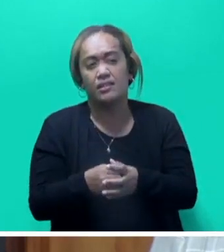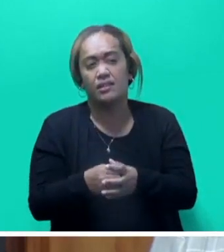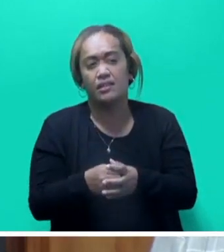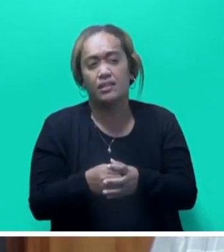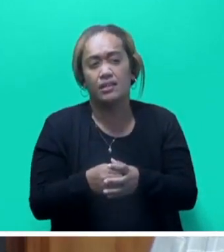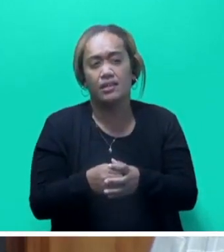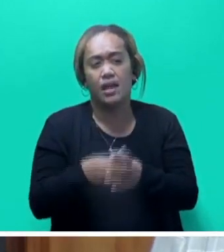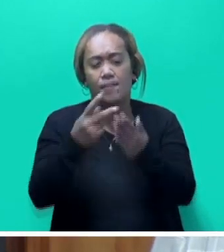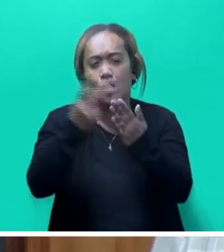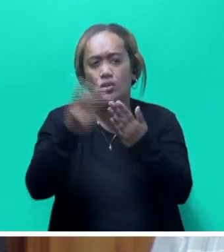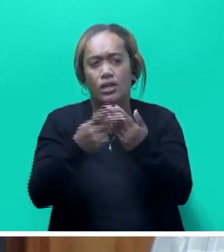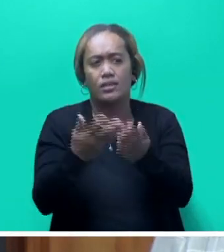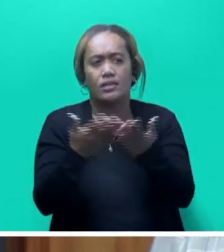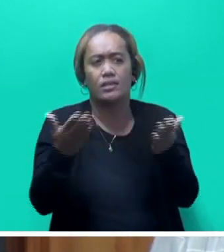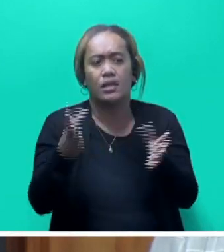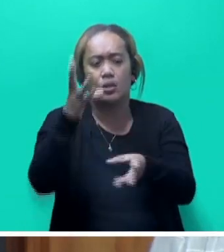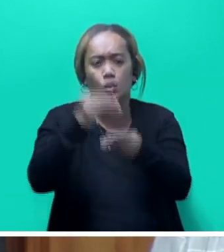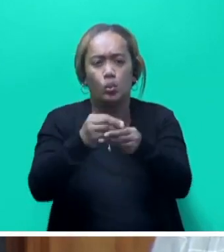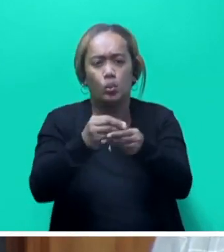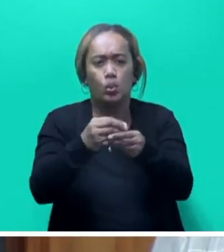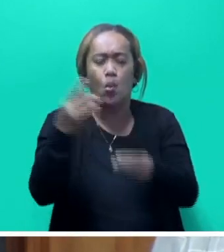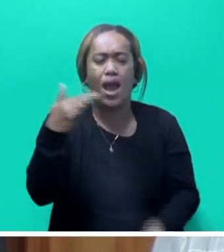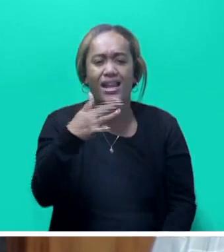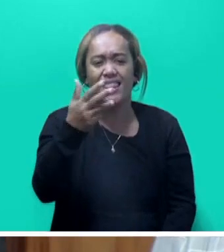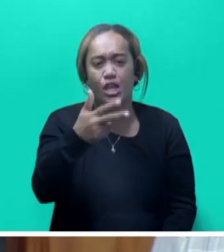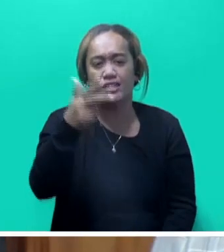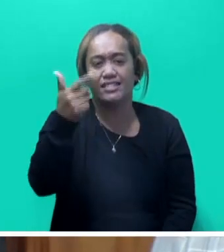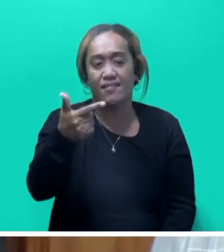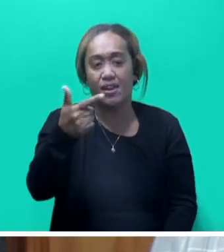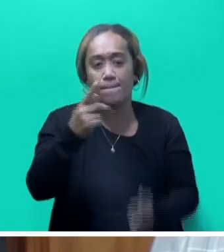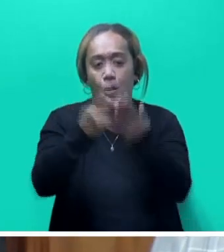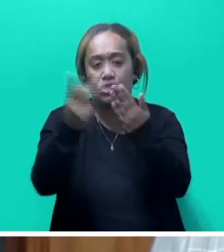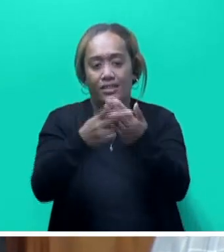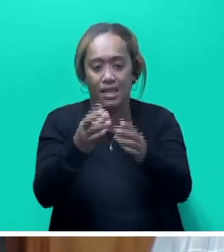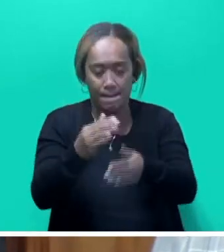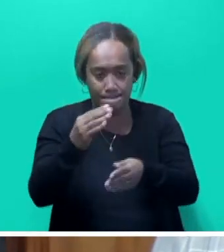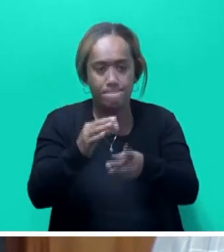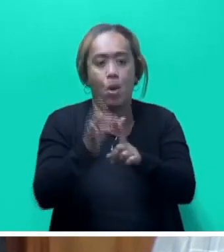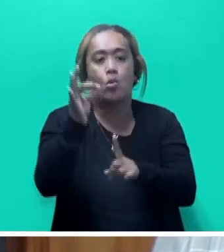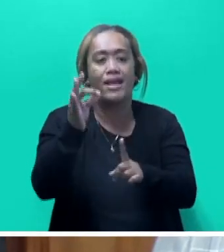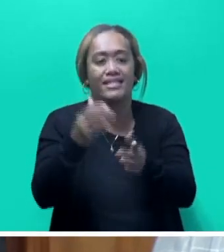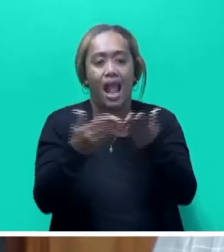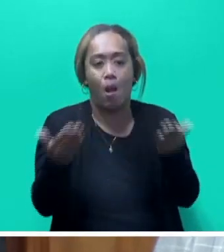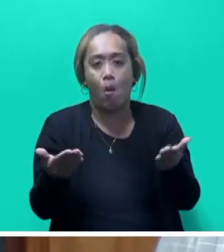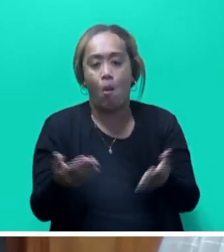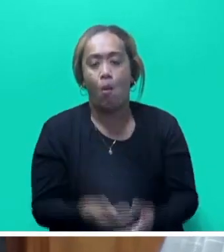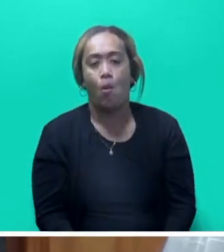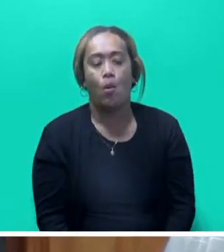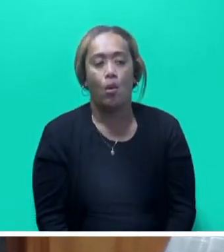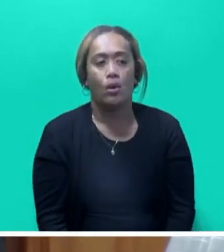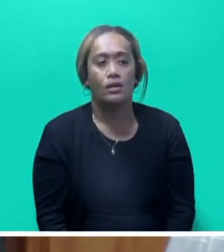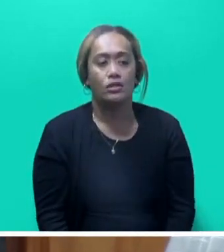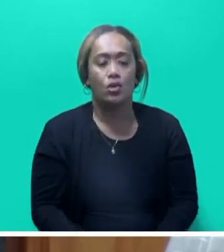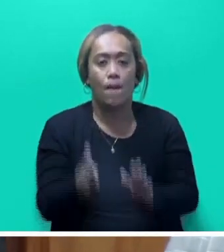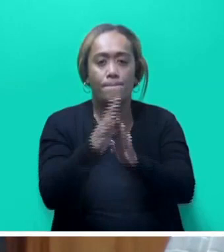40 projects. A total of 137 projects currently in progress. The actual committed budget to utilization